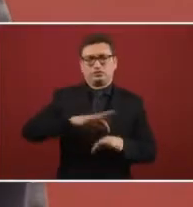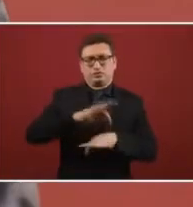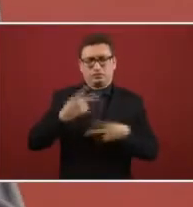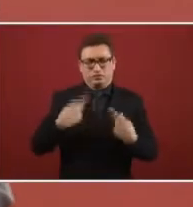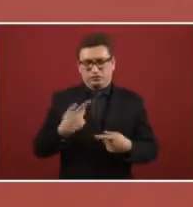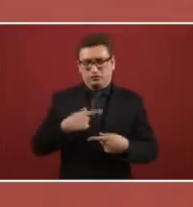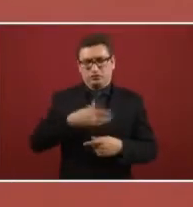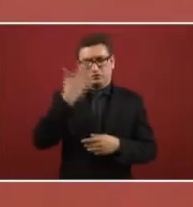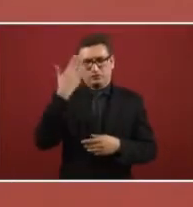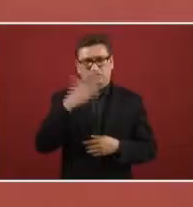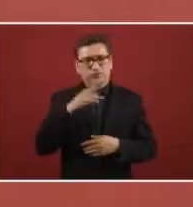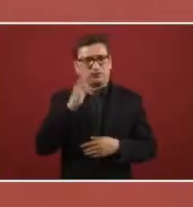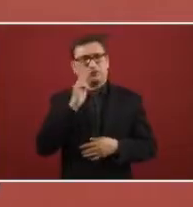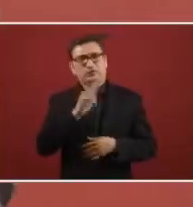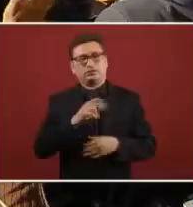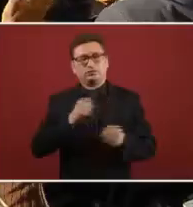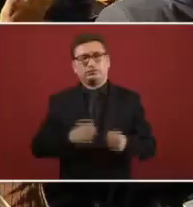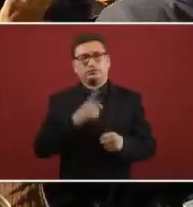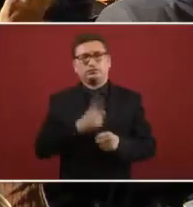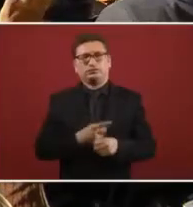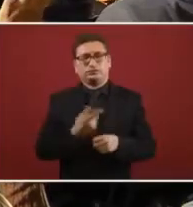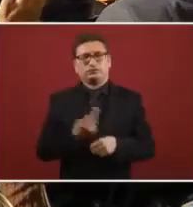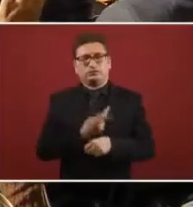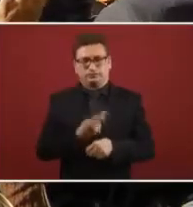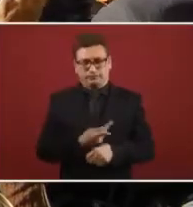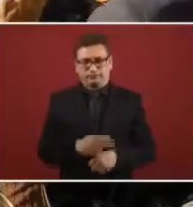the people of how we're doing with this matter.